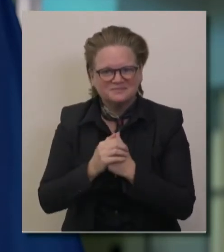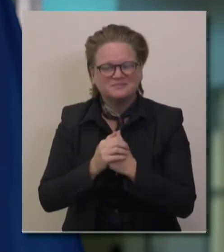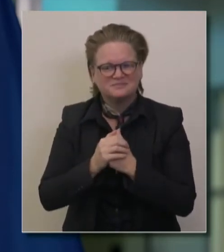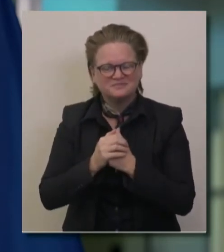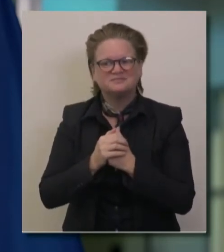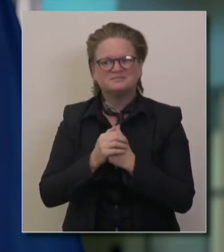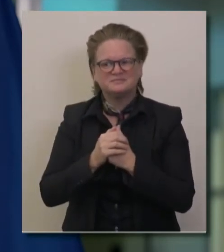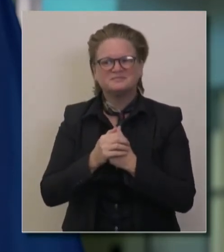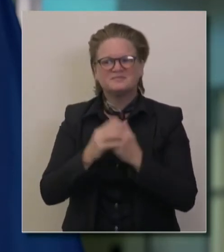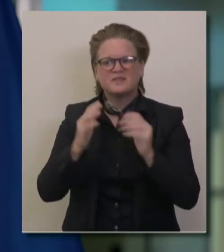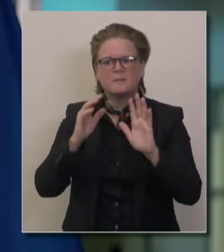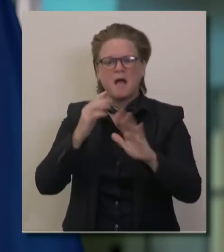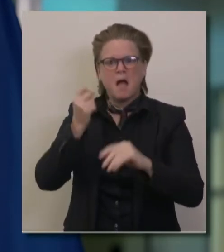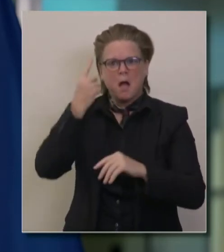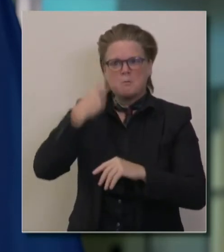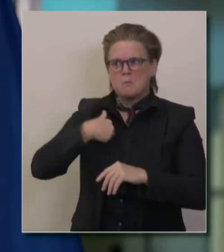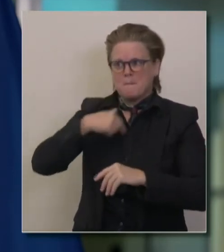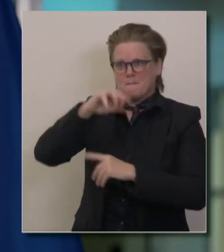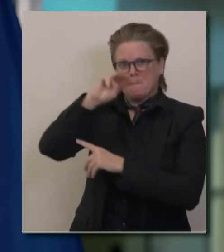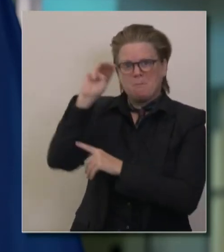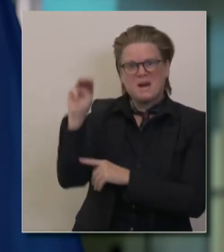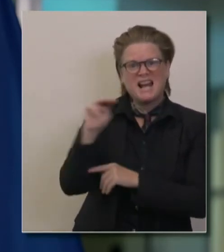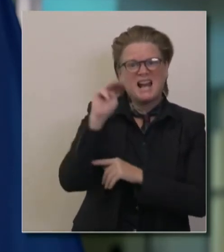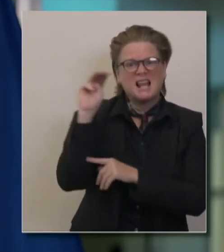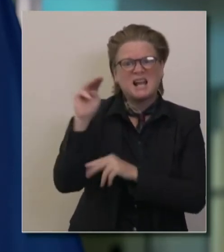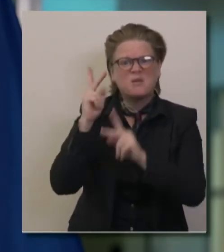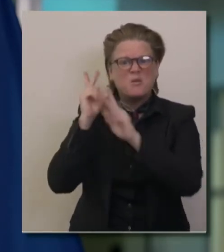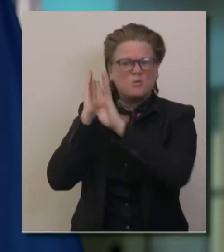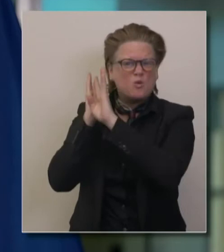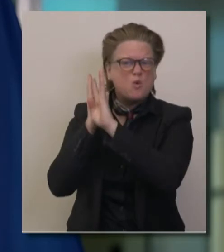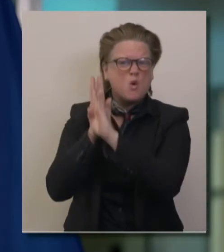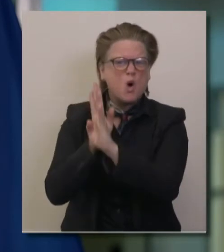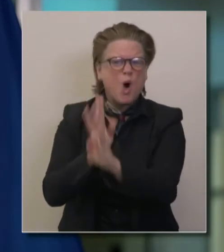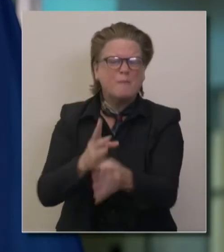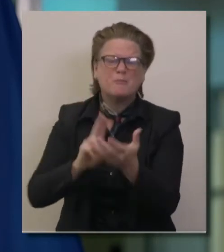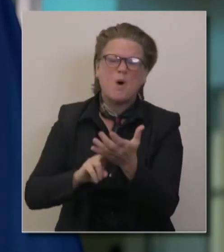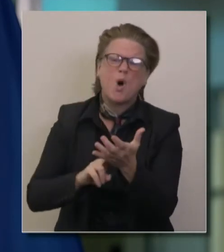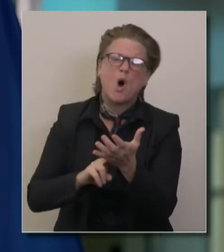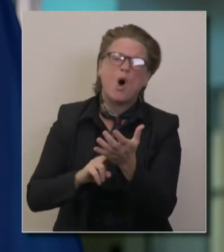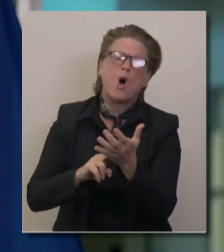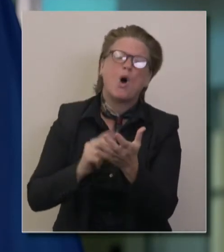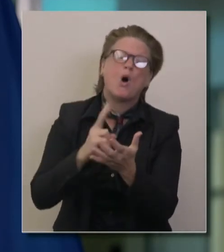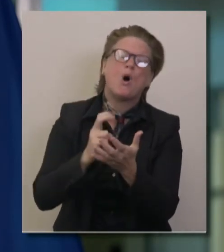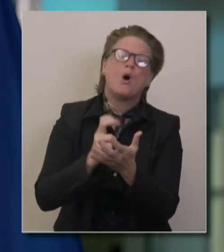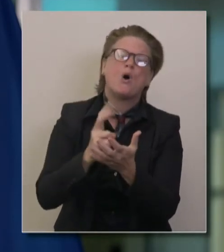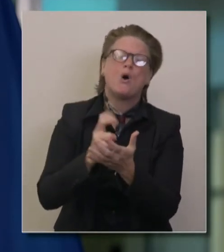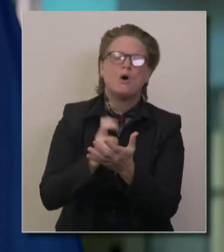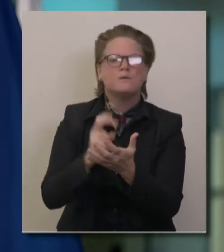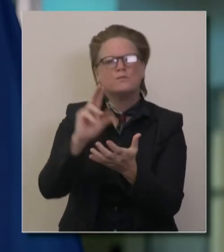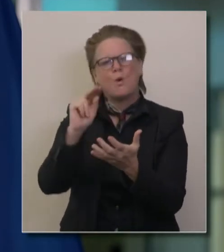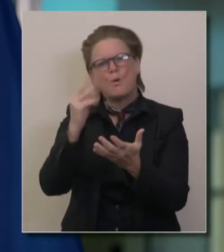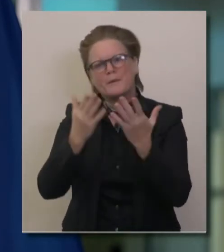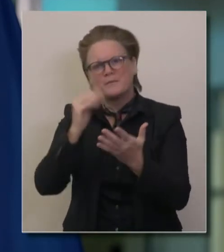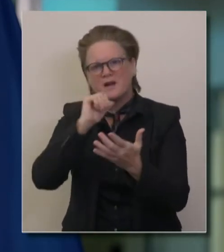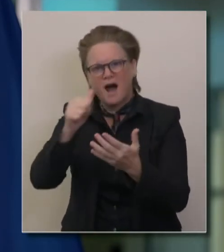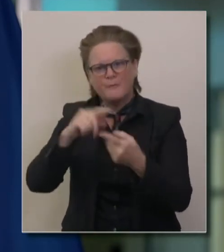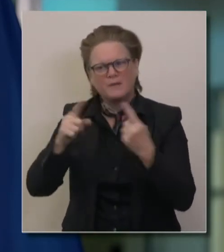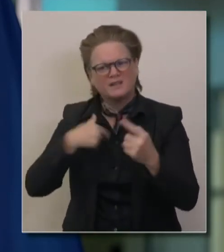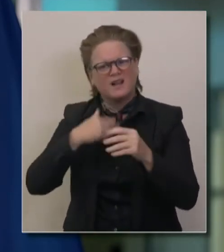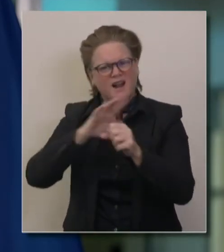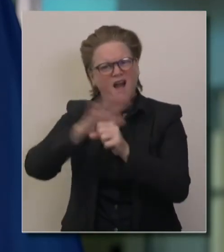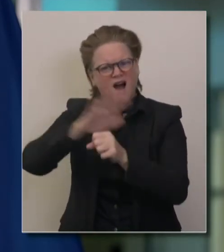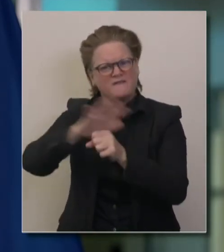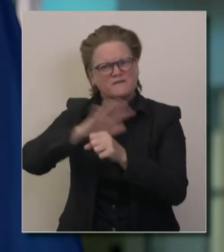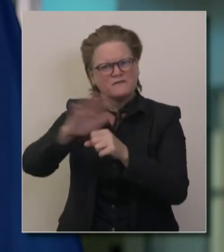tens of millions of people, quite the contrary. Uh, and, uh, and, and, and we're hoping that there'll be enough to make this